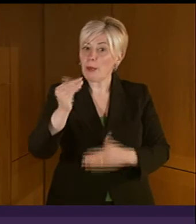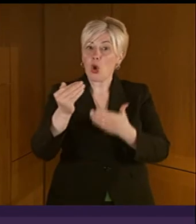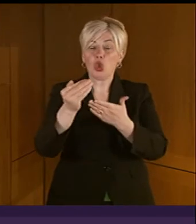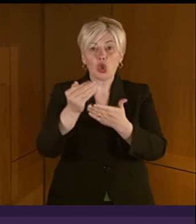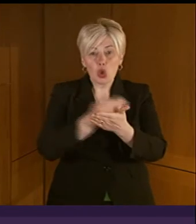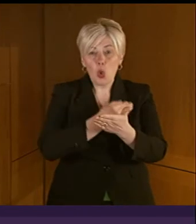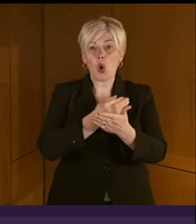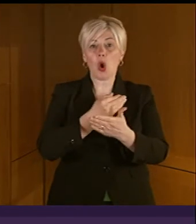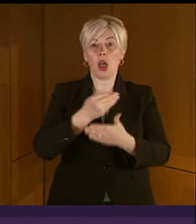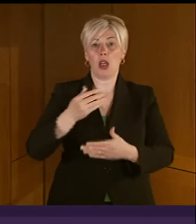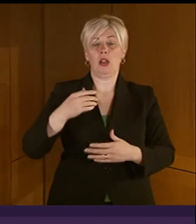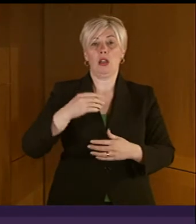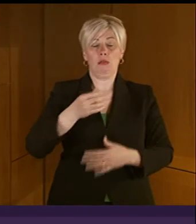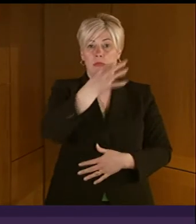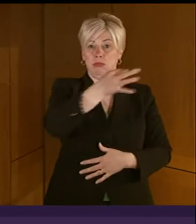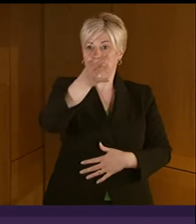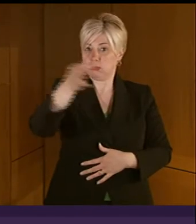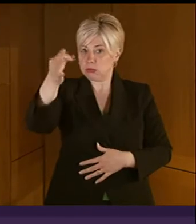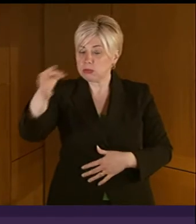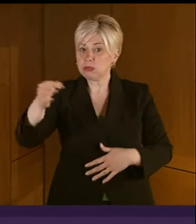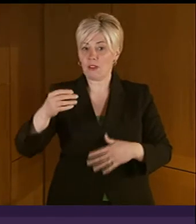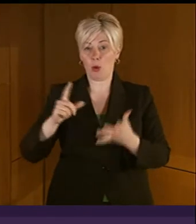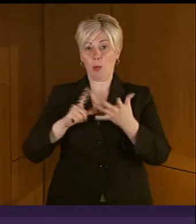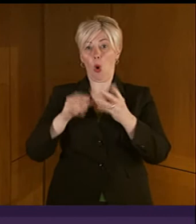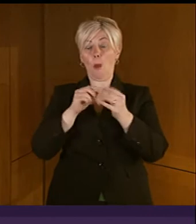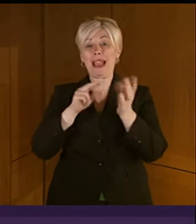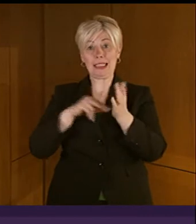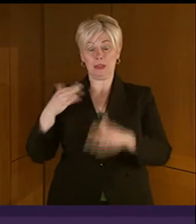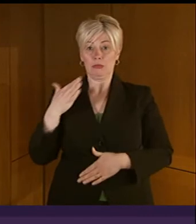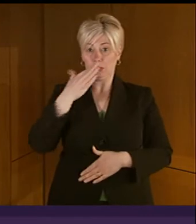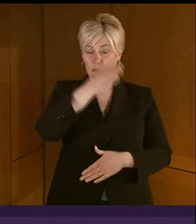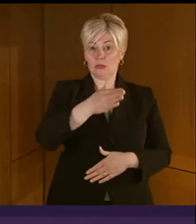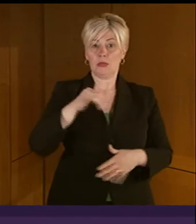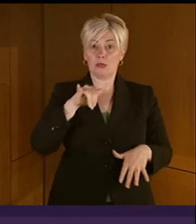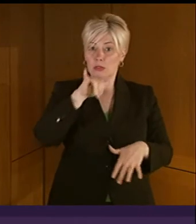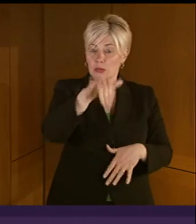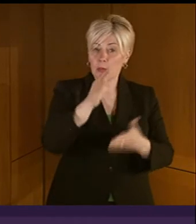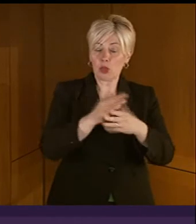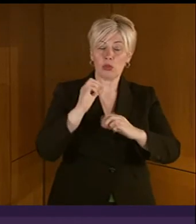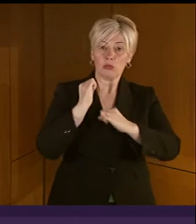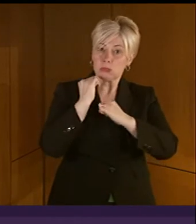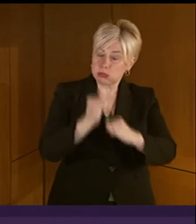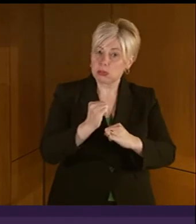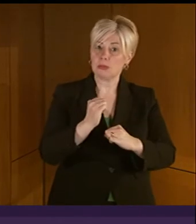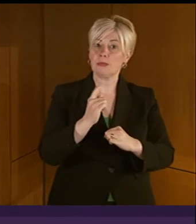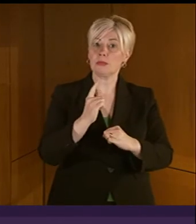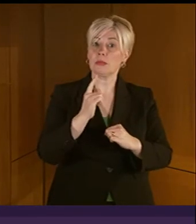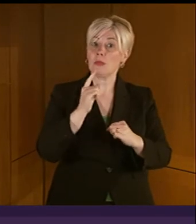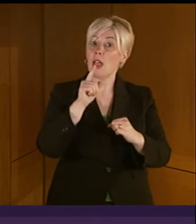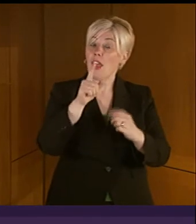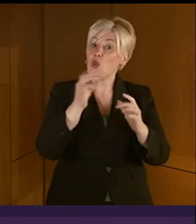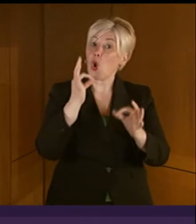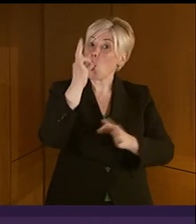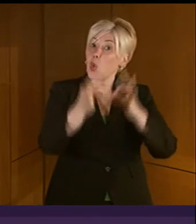lifeline flight from Oban to the islands of Colnesley, Col and Tyree, and provided that is what your supplementary,